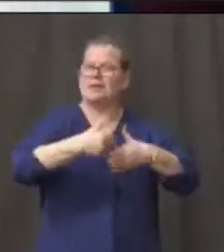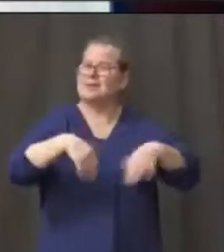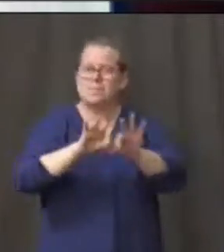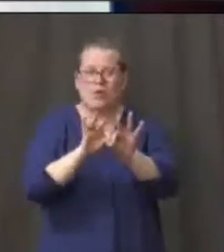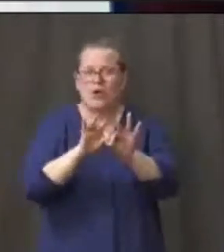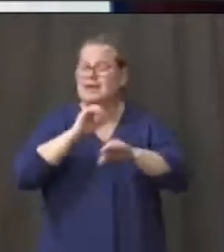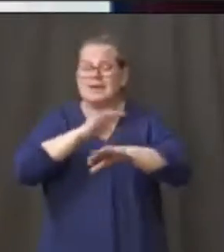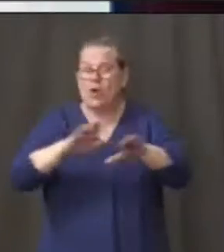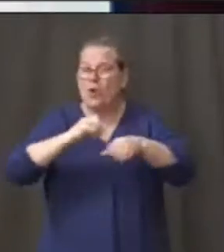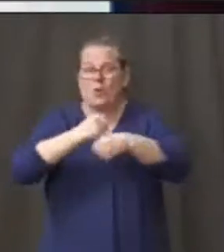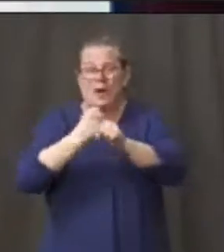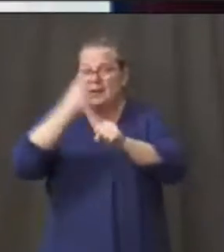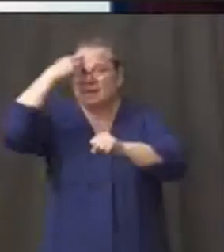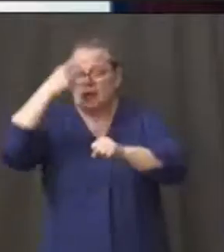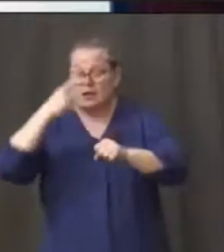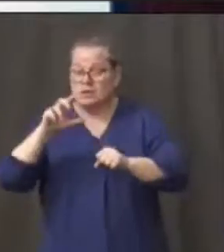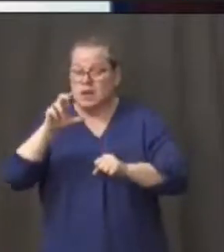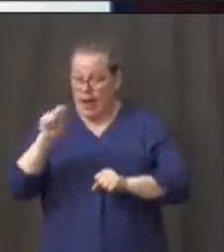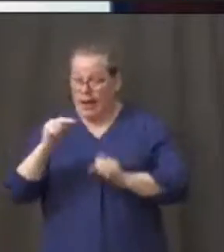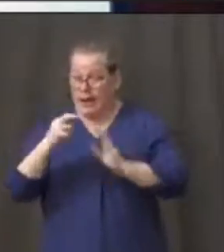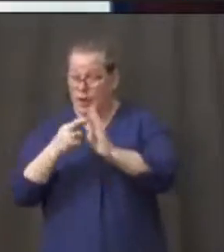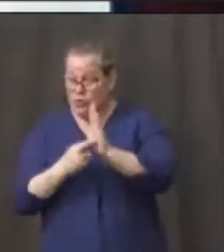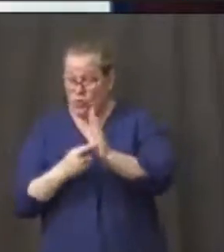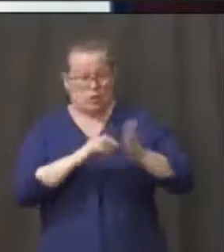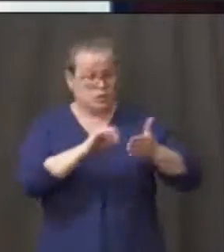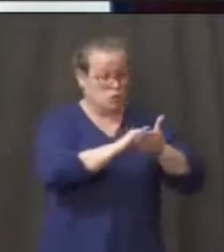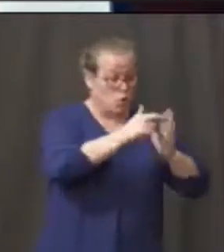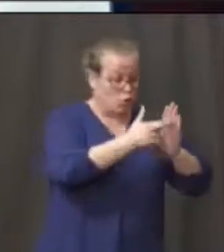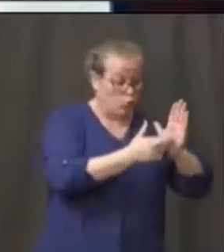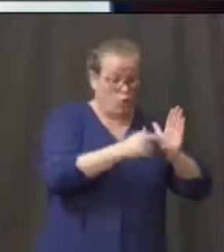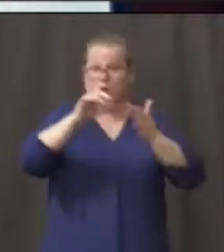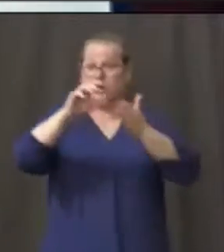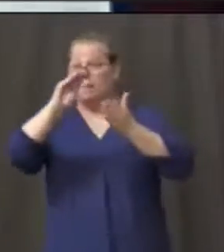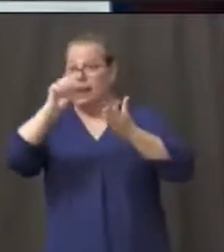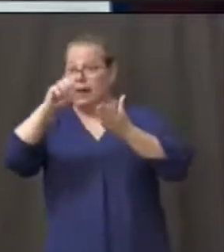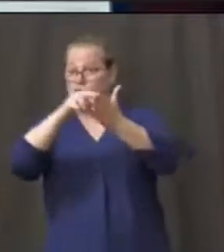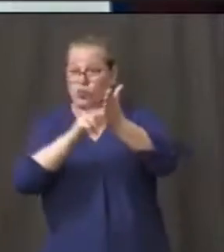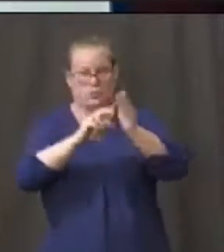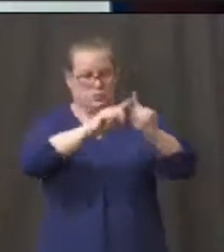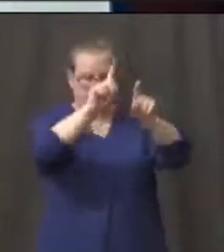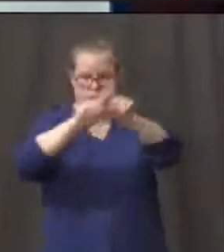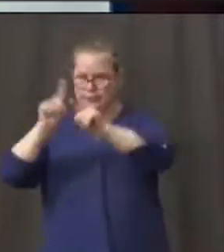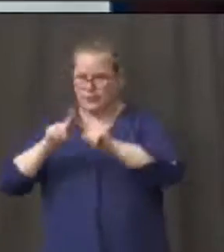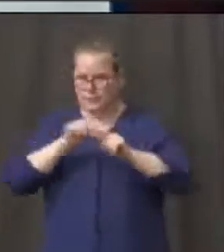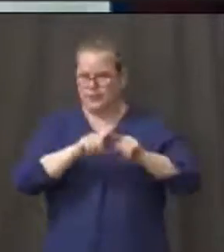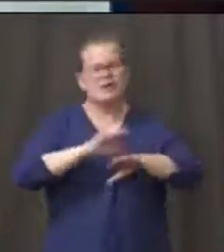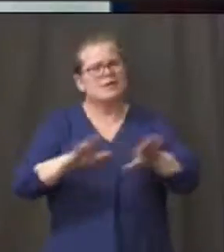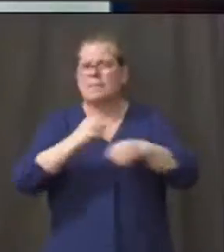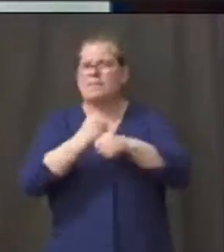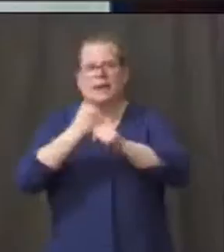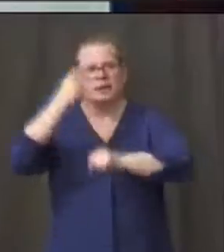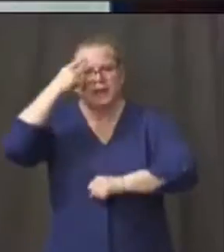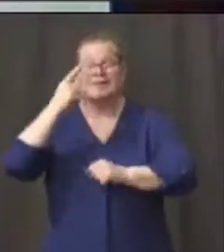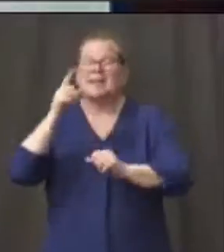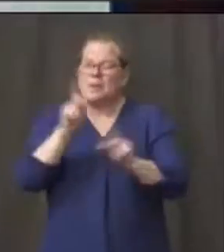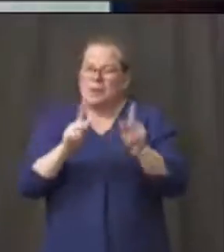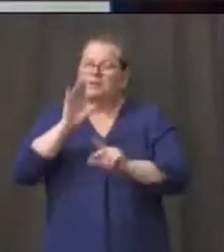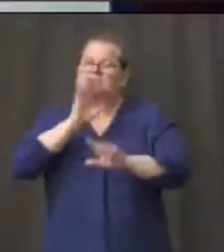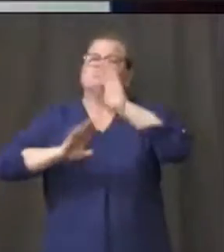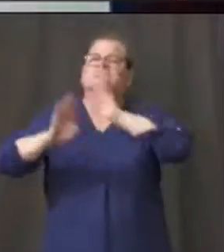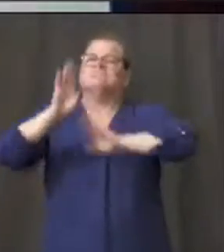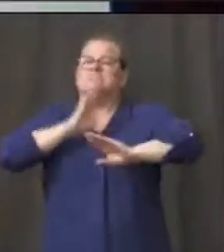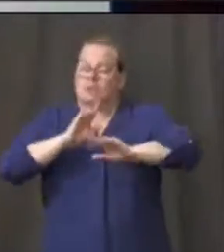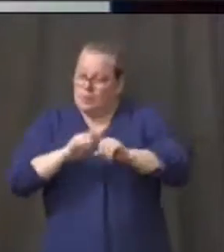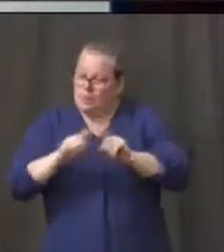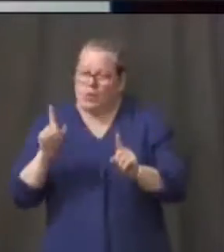across the border and having a different set of rules. So I think we're doing all the right things. I know it's hard and it's frustrating for people, but it's what we have to do.